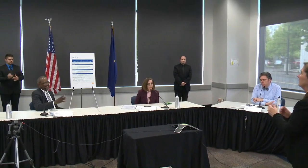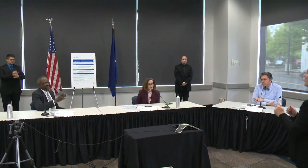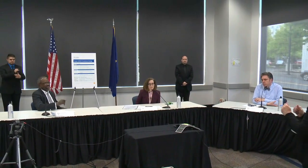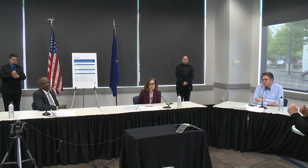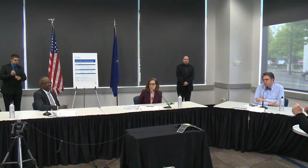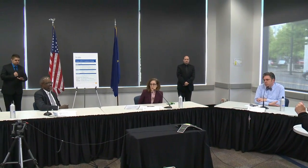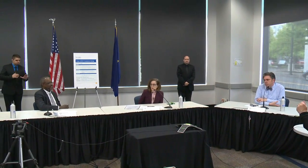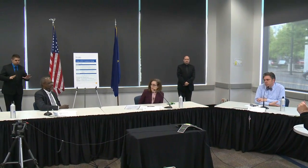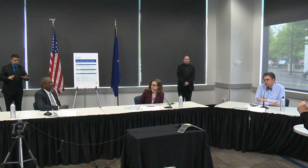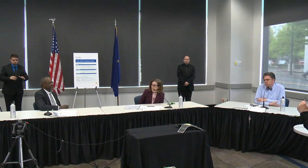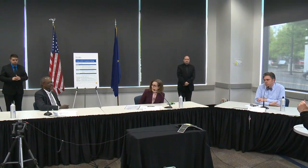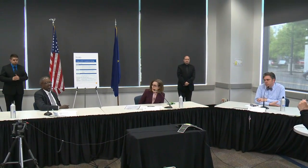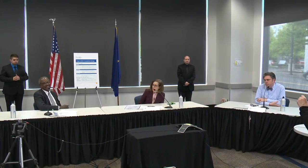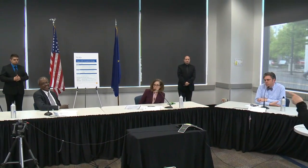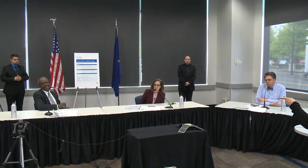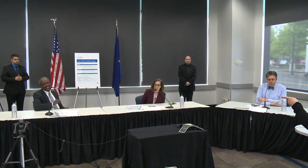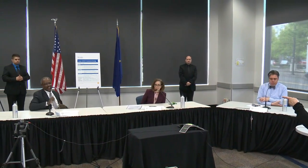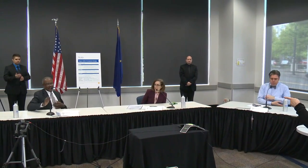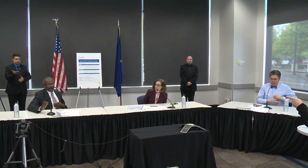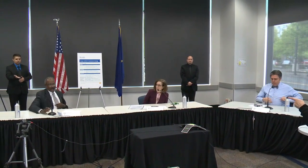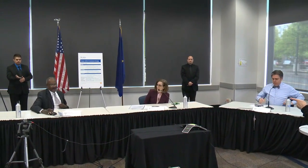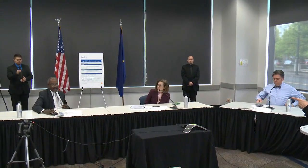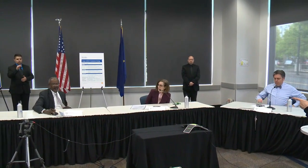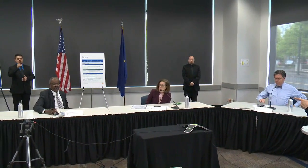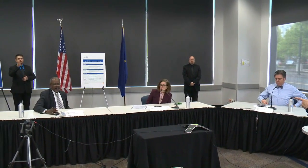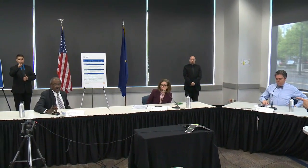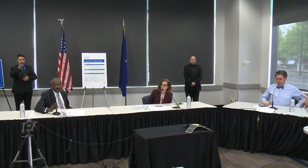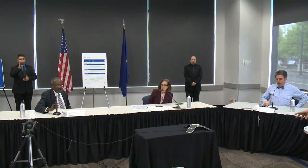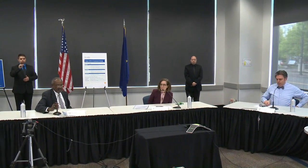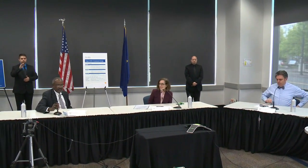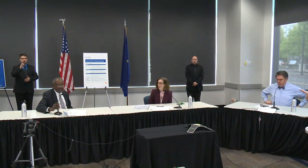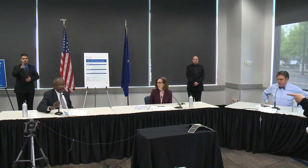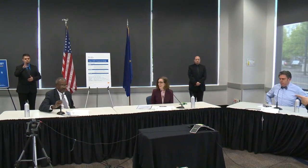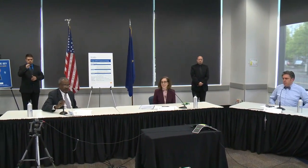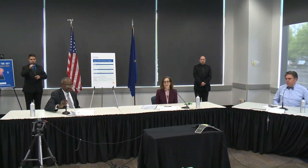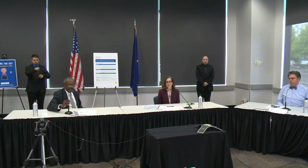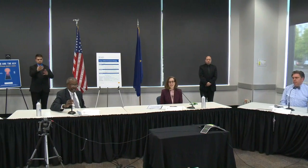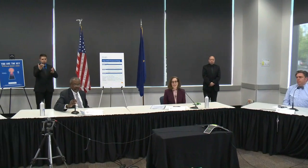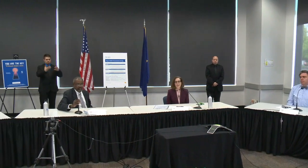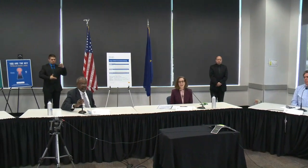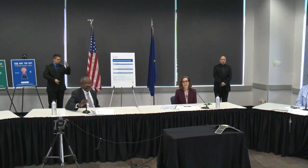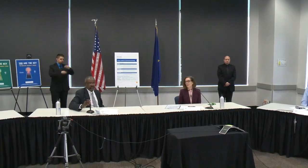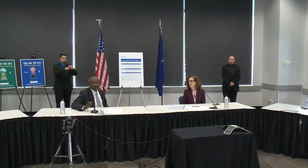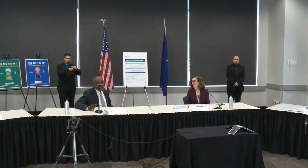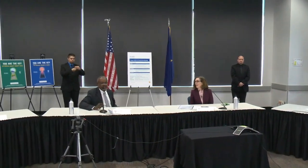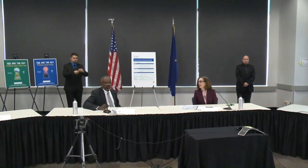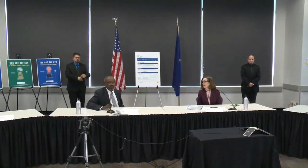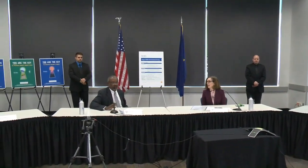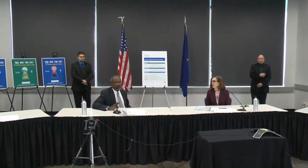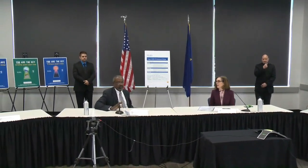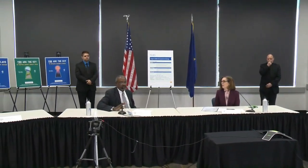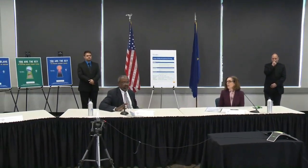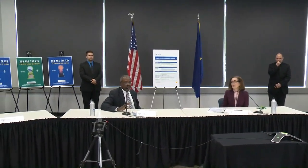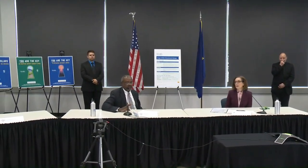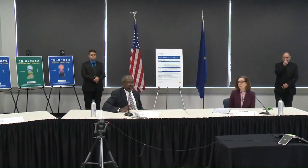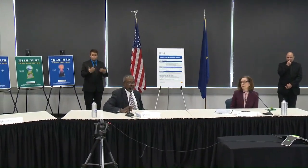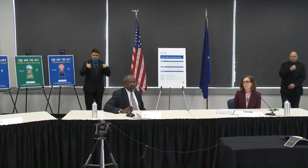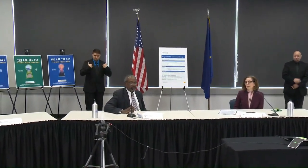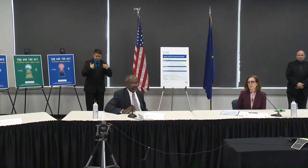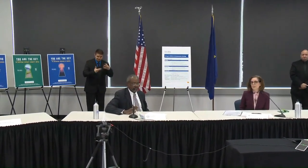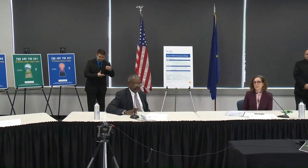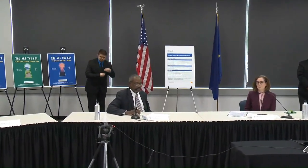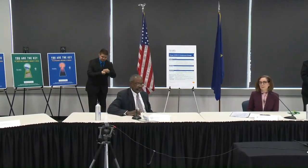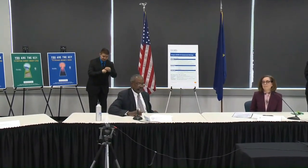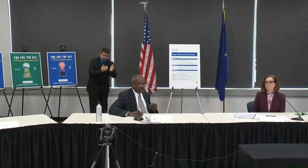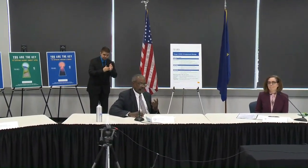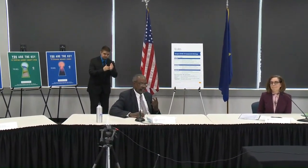amy amy is it okay dr jacobs would like to chime in thank you for the question i was just going to say that one of the the benefits